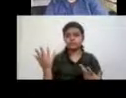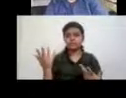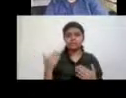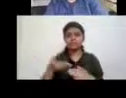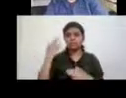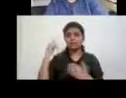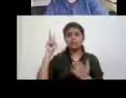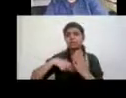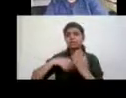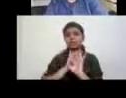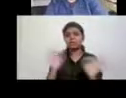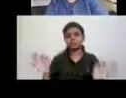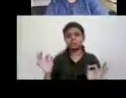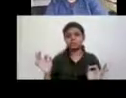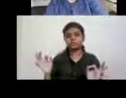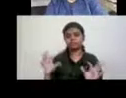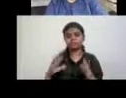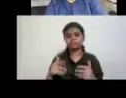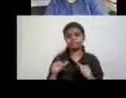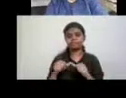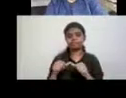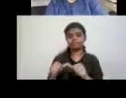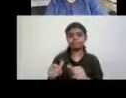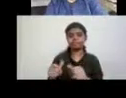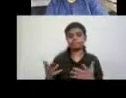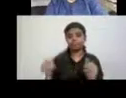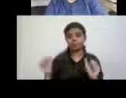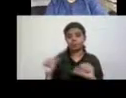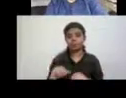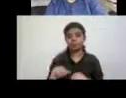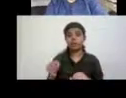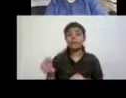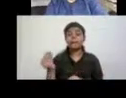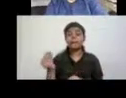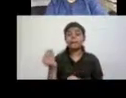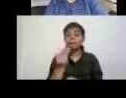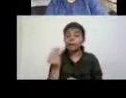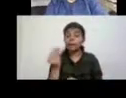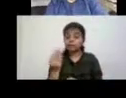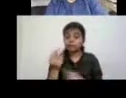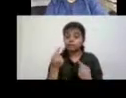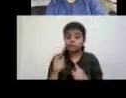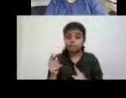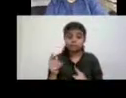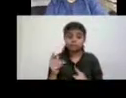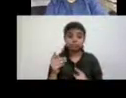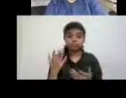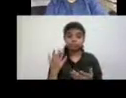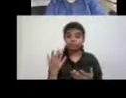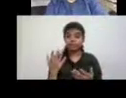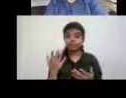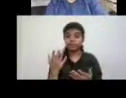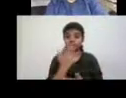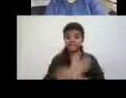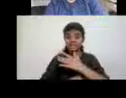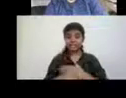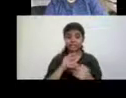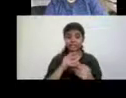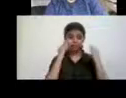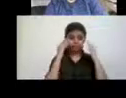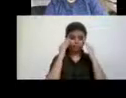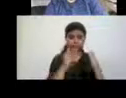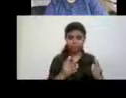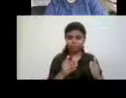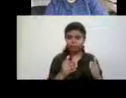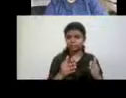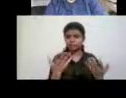read the Umberto Eco, so I could be totally wrong on this, but they tended not to be sort of disability centered. Um, they may have been about